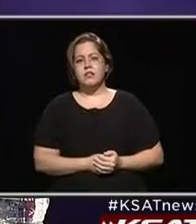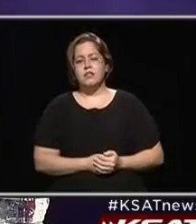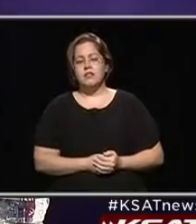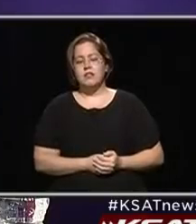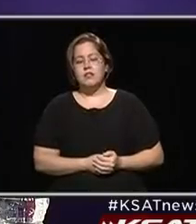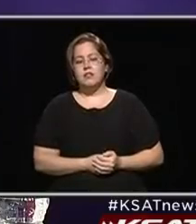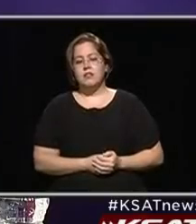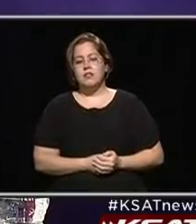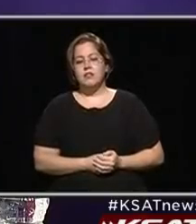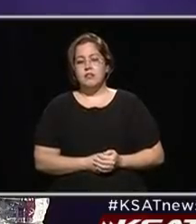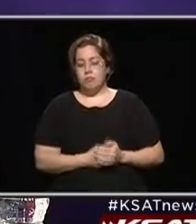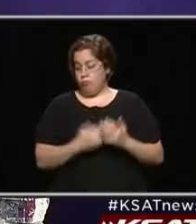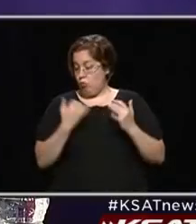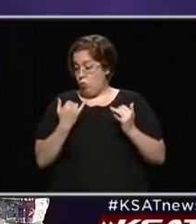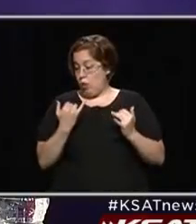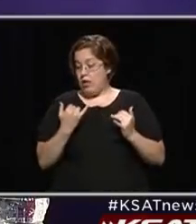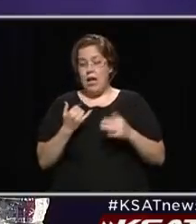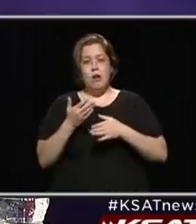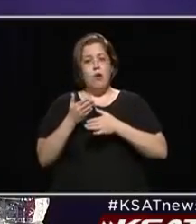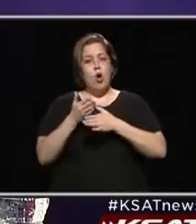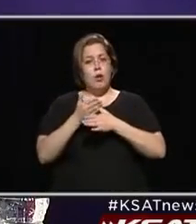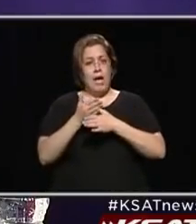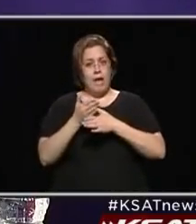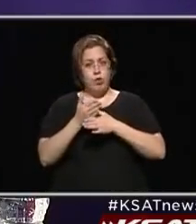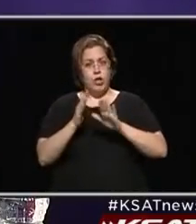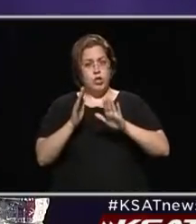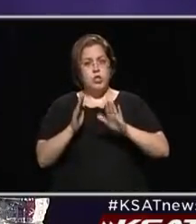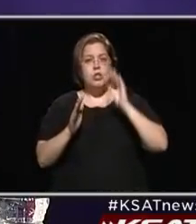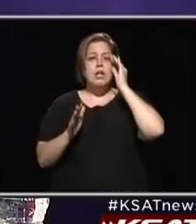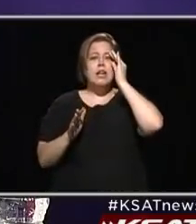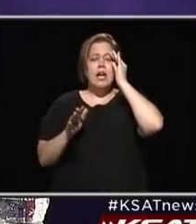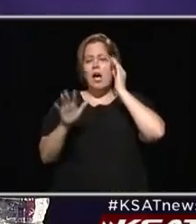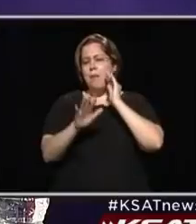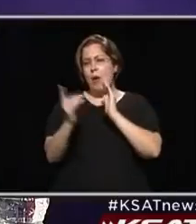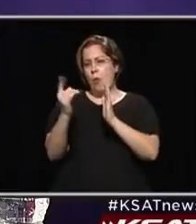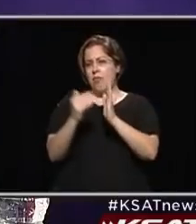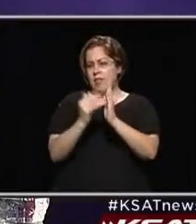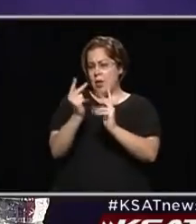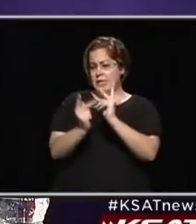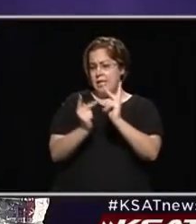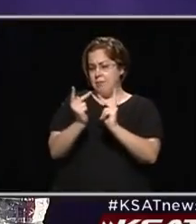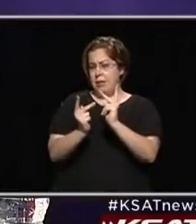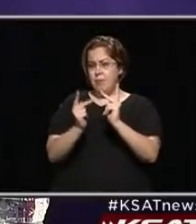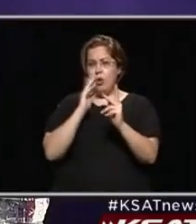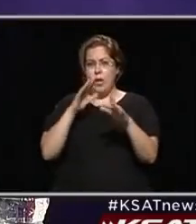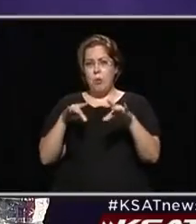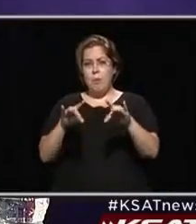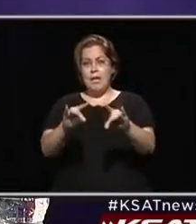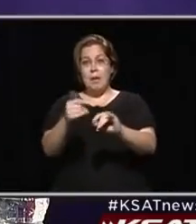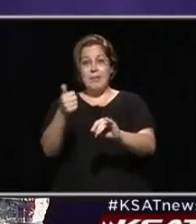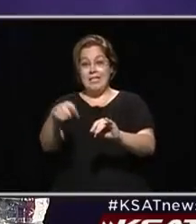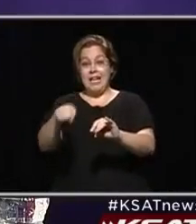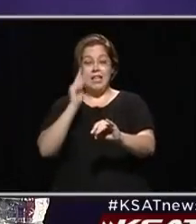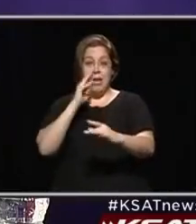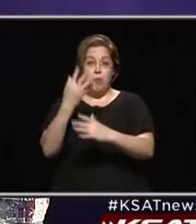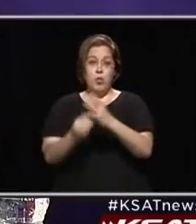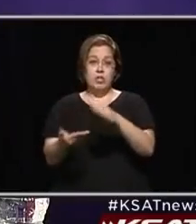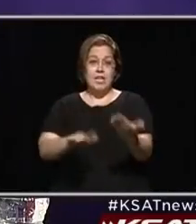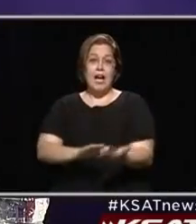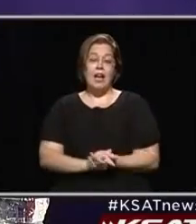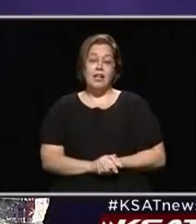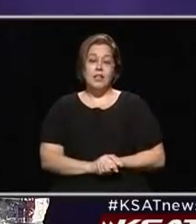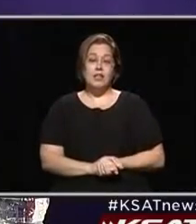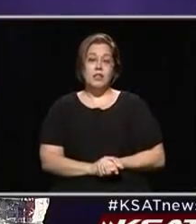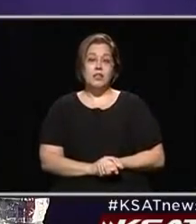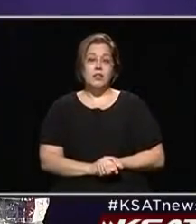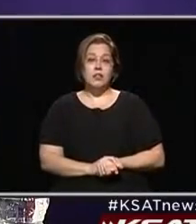The way it stands today, on average, of about 1,000 people that would pick it up, 10 of those will pass away. So